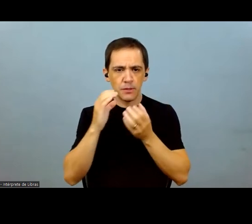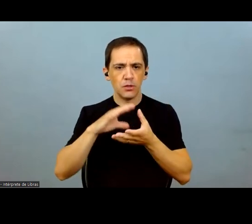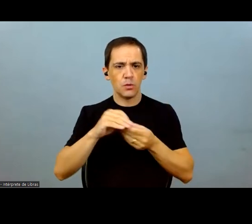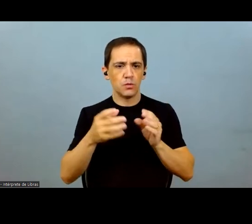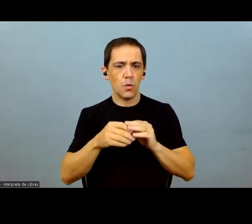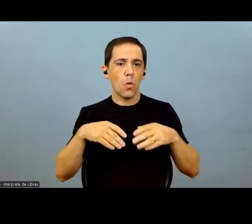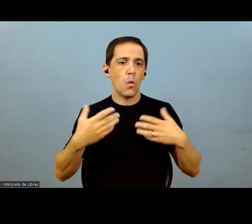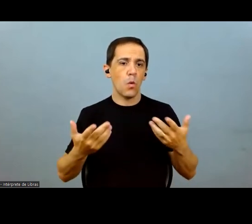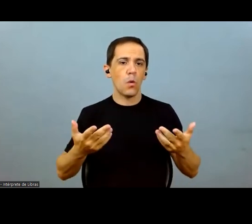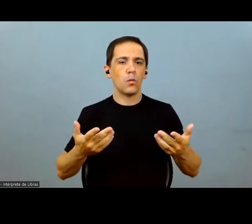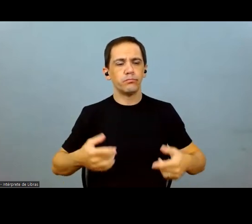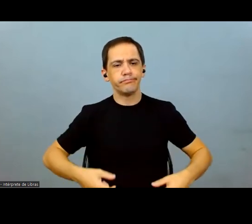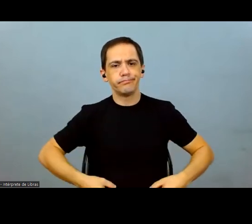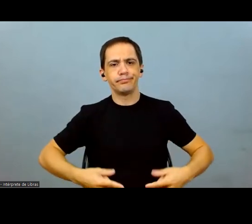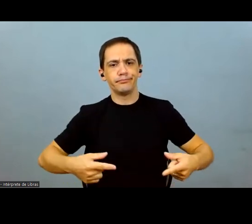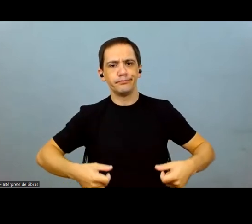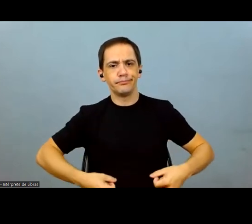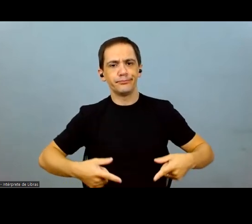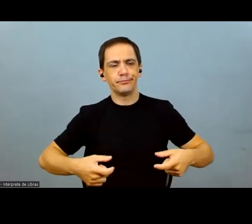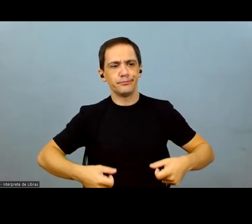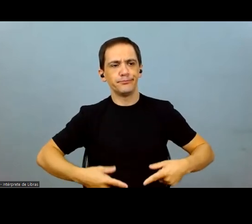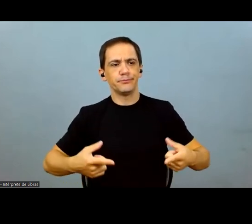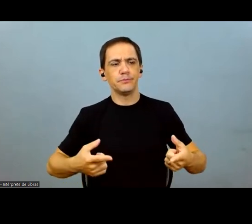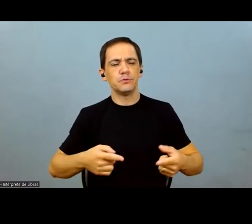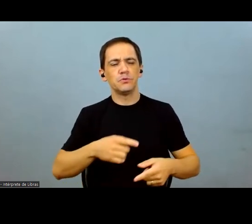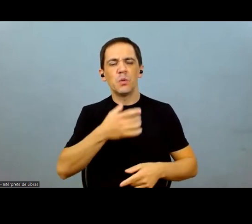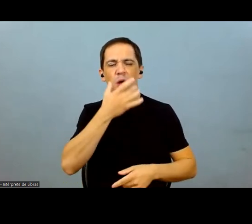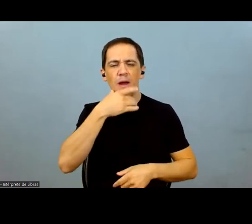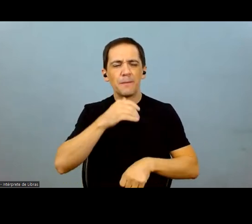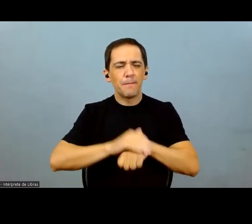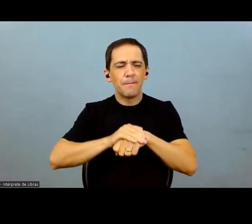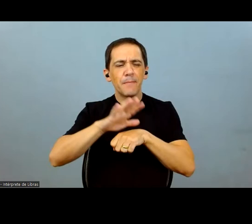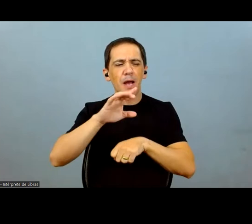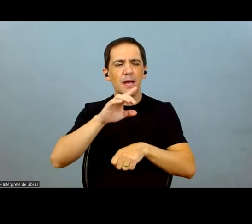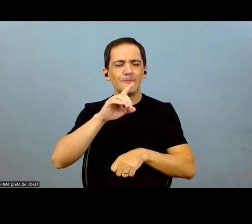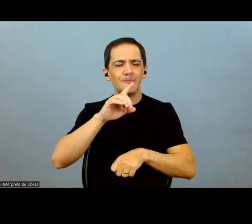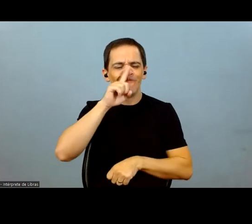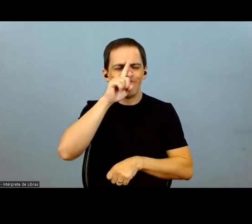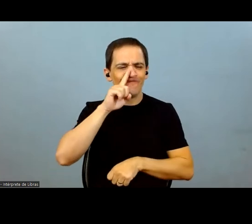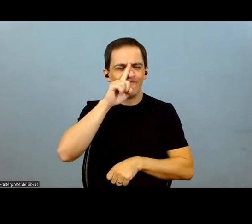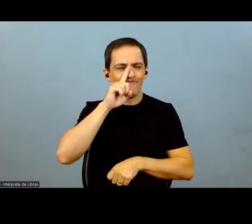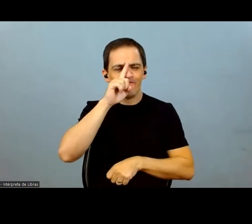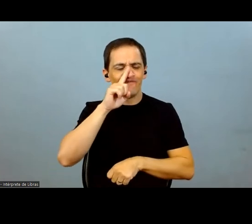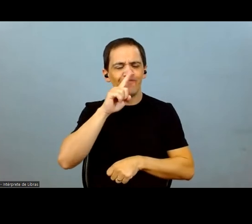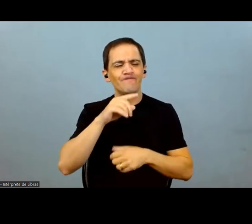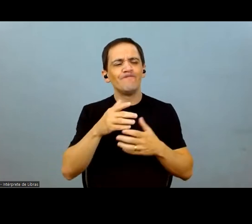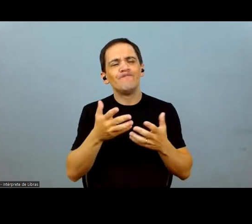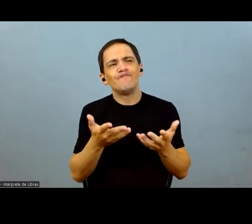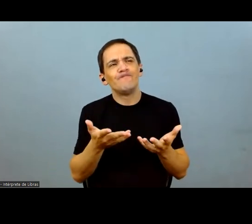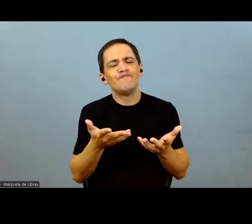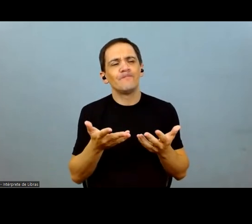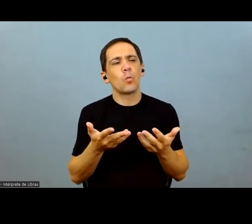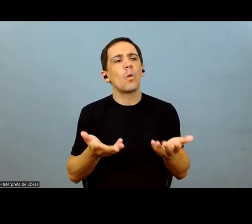corn yields or costs. Where do you detect the highest risk?